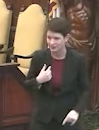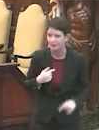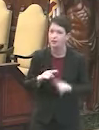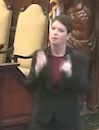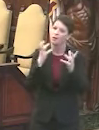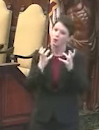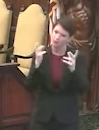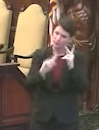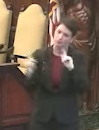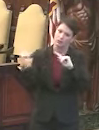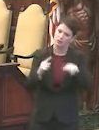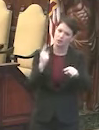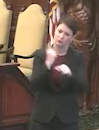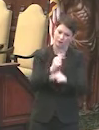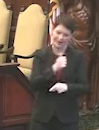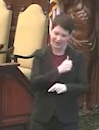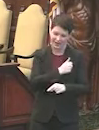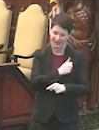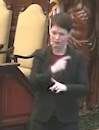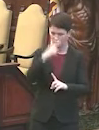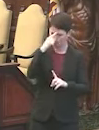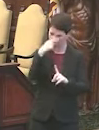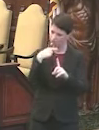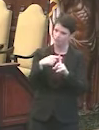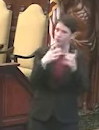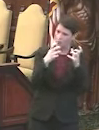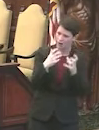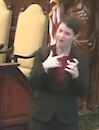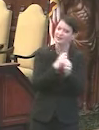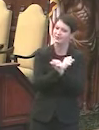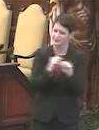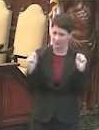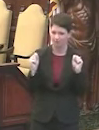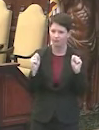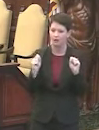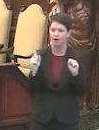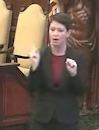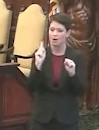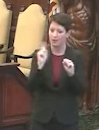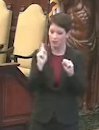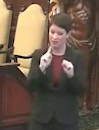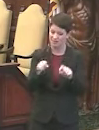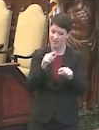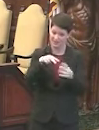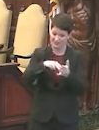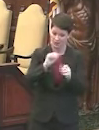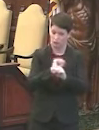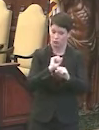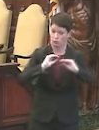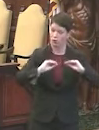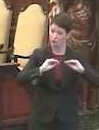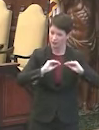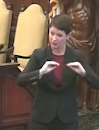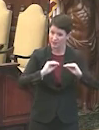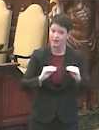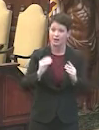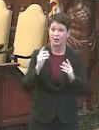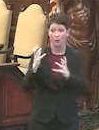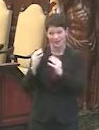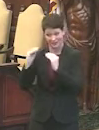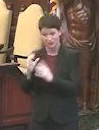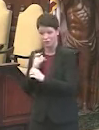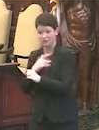to go back with the right attitude and the right positive attitude and feel safe about the location that they're in, including the teachers and the students.